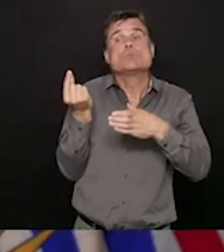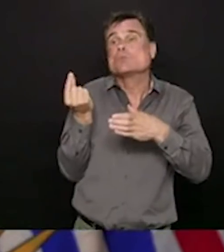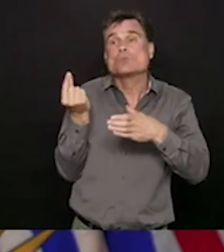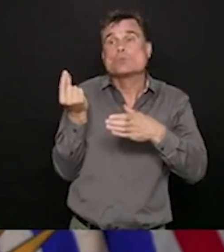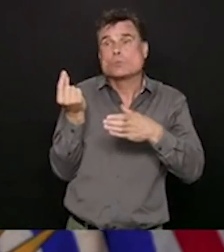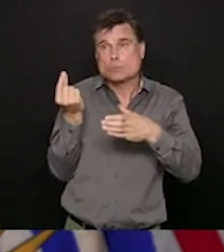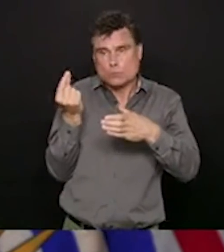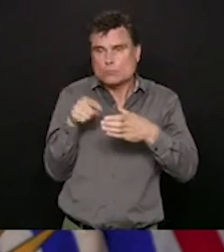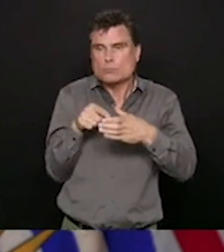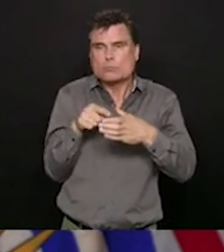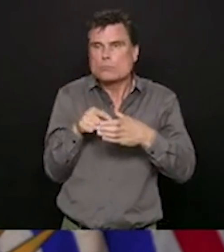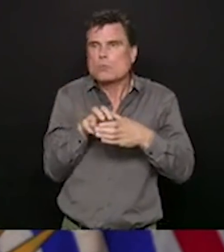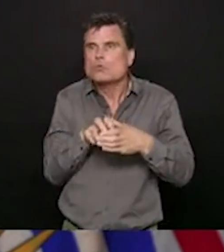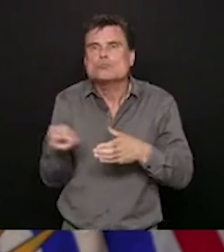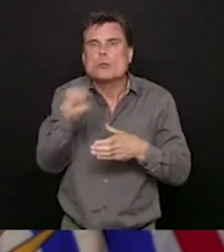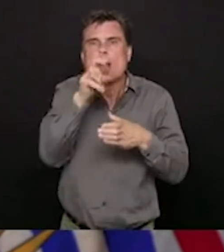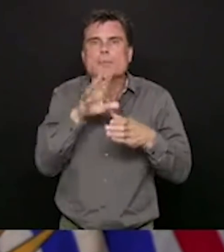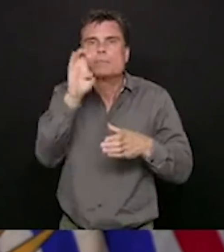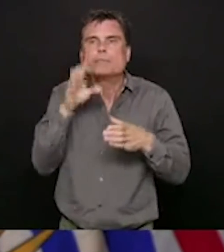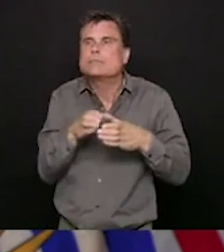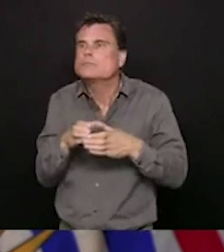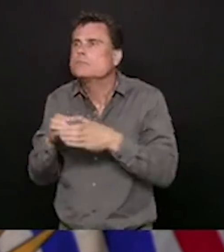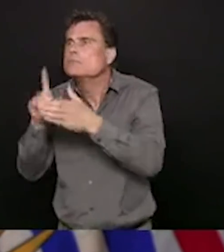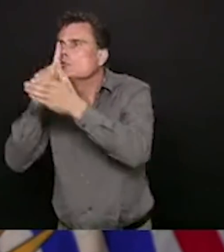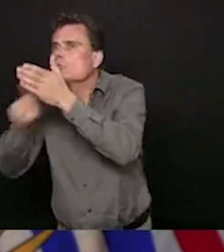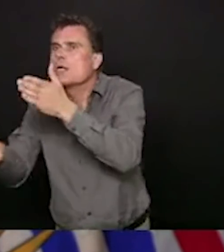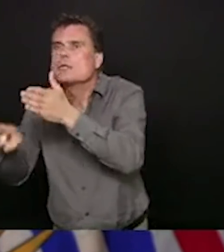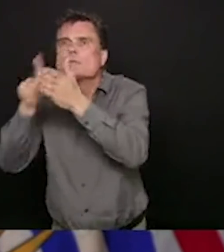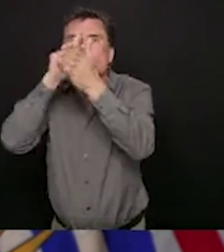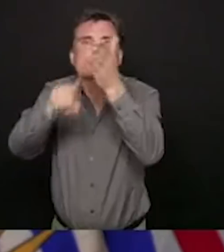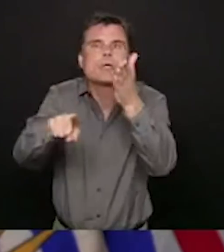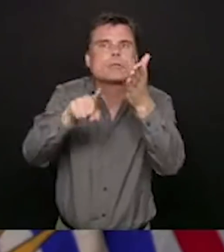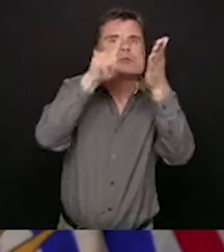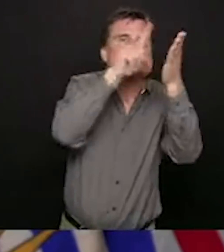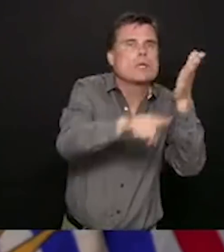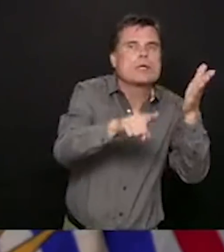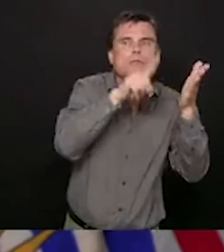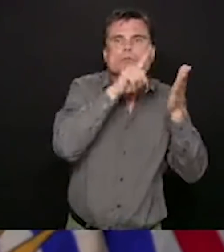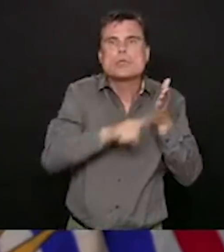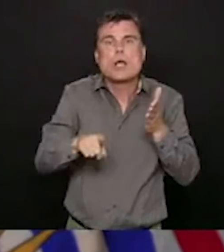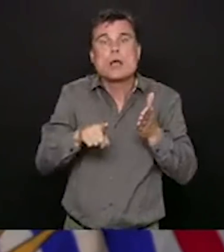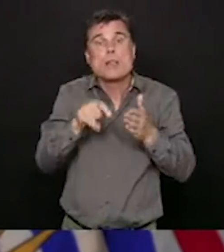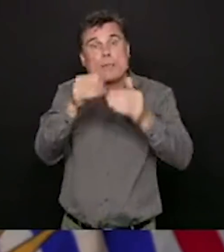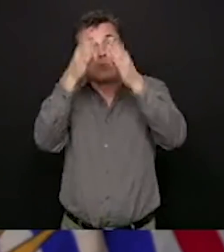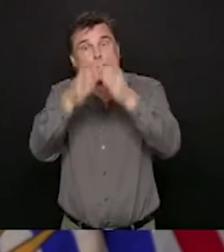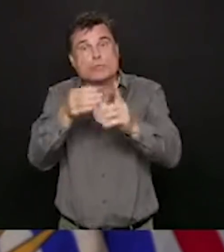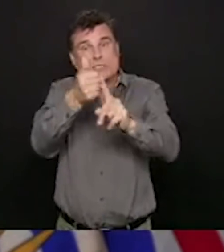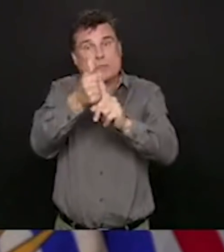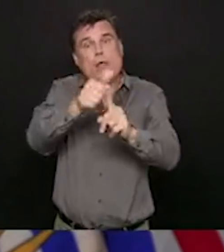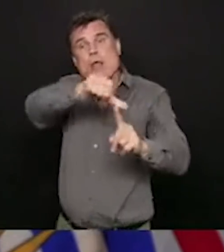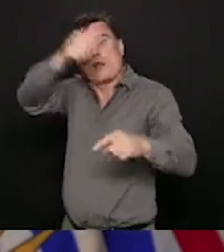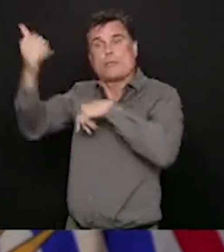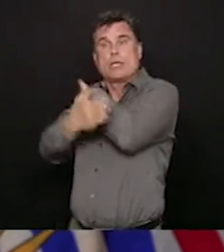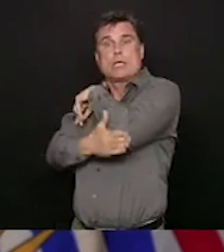and some people who we have monitored in this way, we have had four people from four different flights of temporary foreign